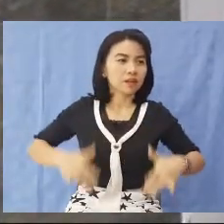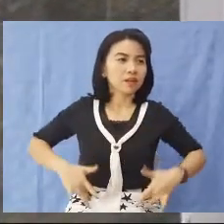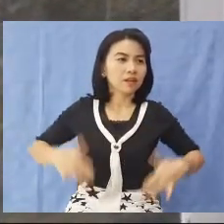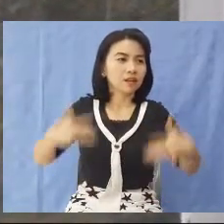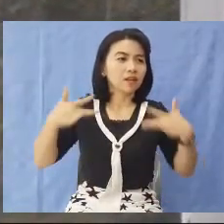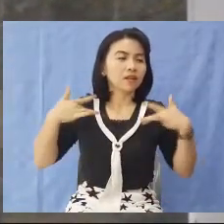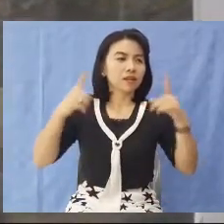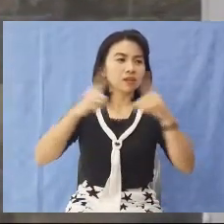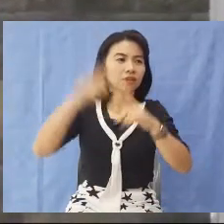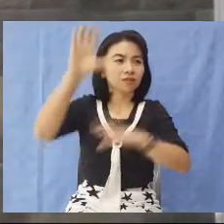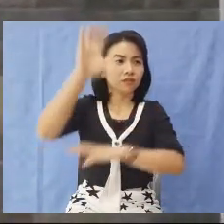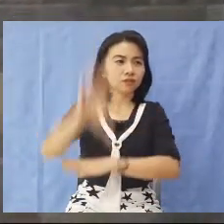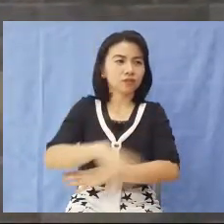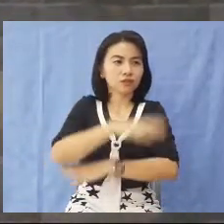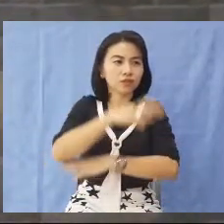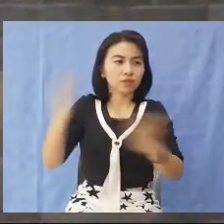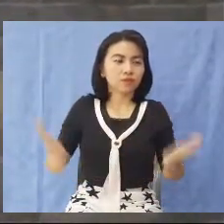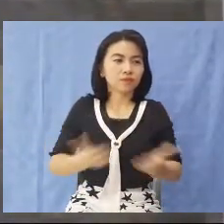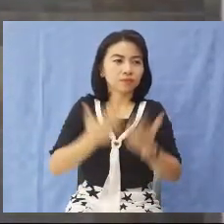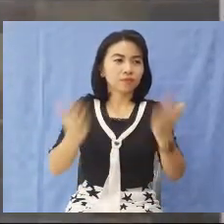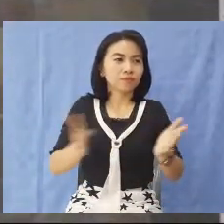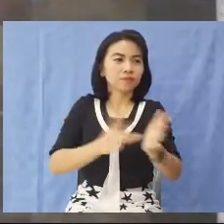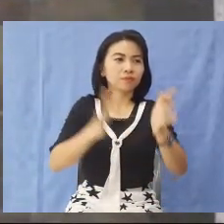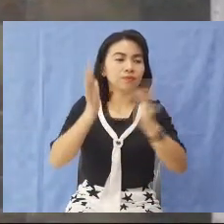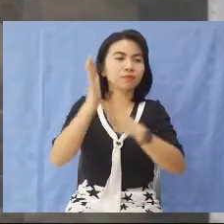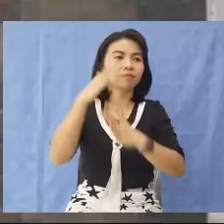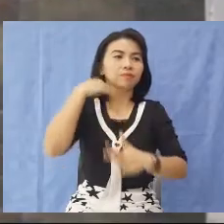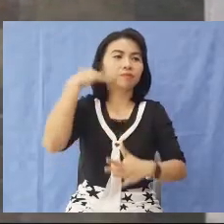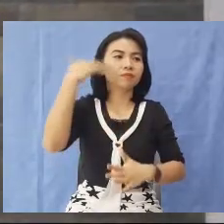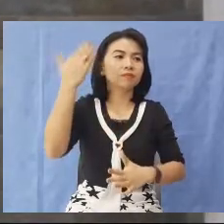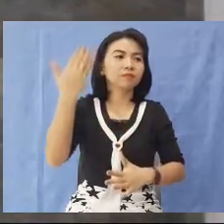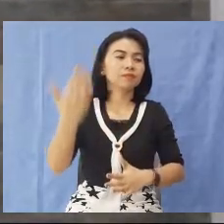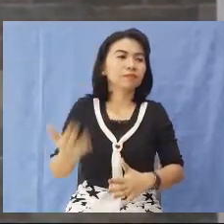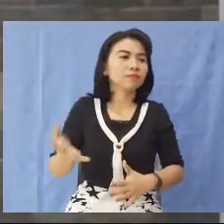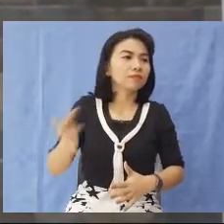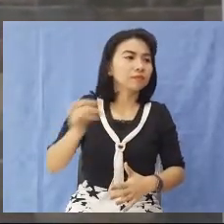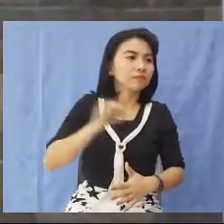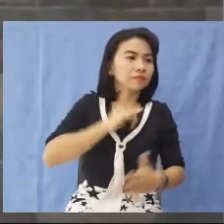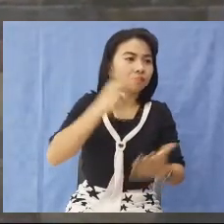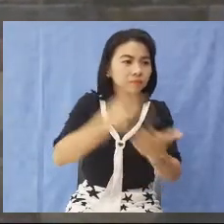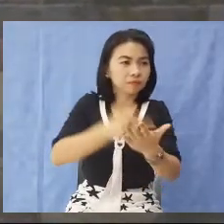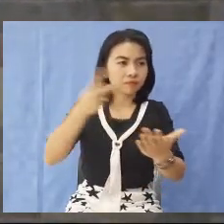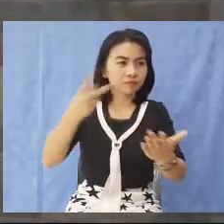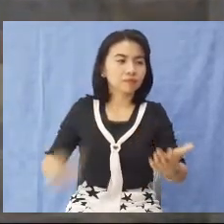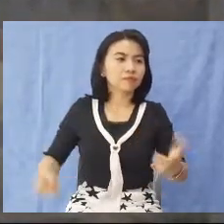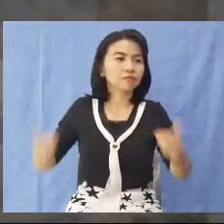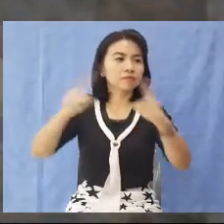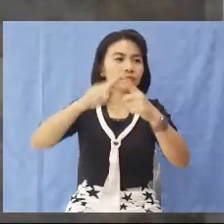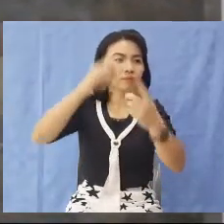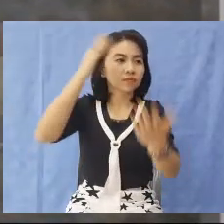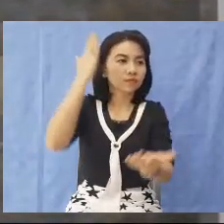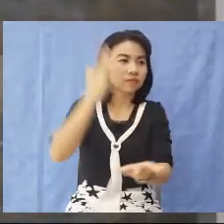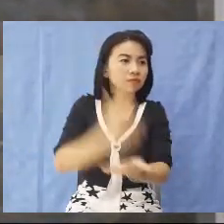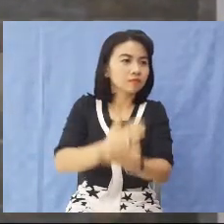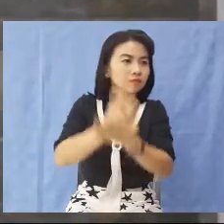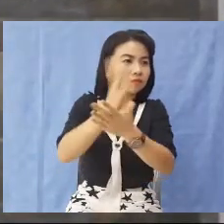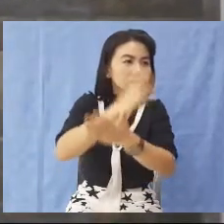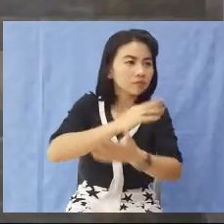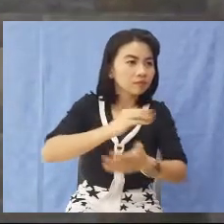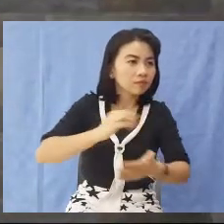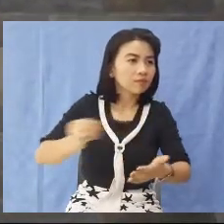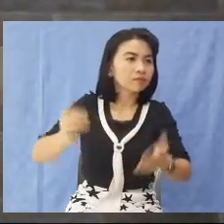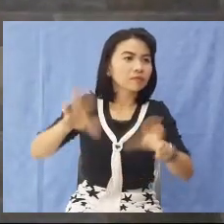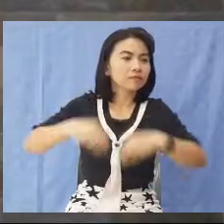my life to the cross where Jesus died I often fail to stop